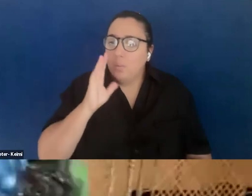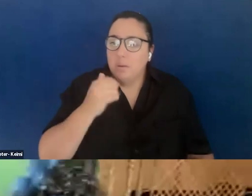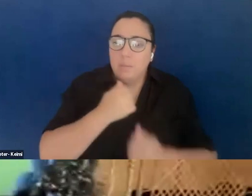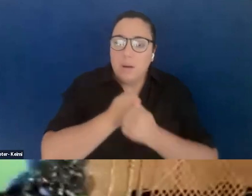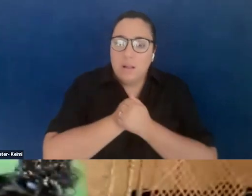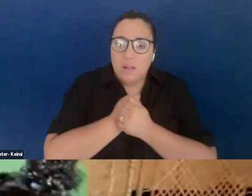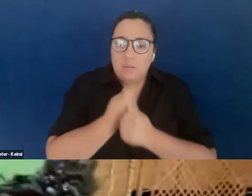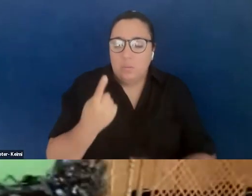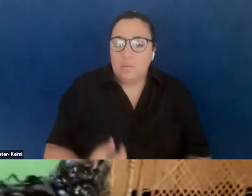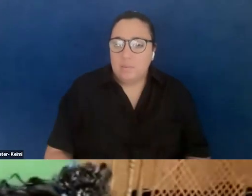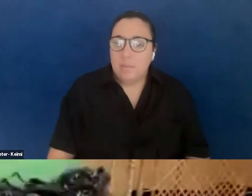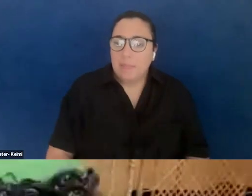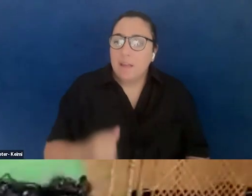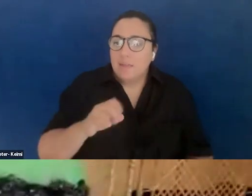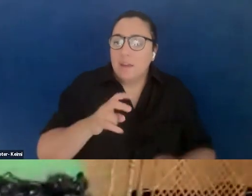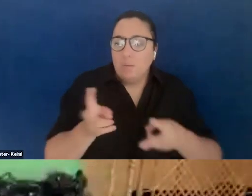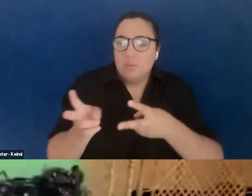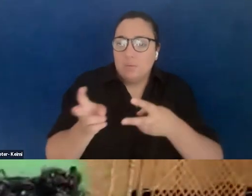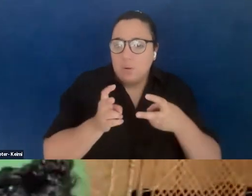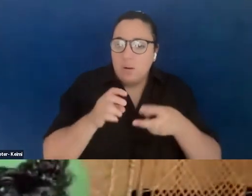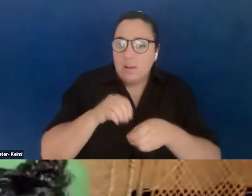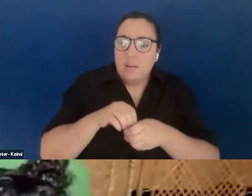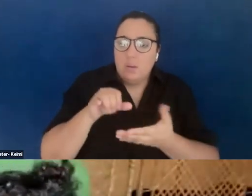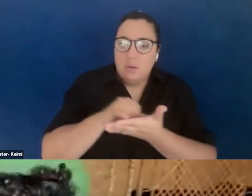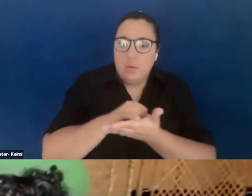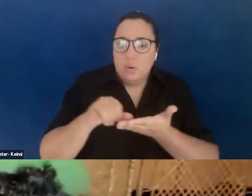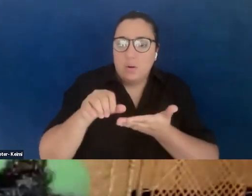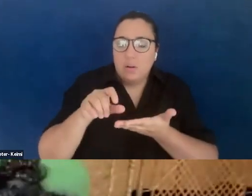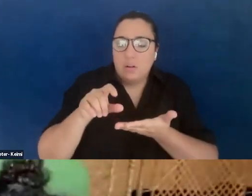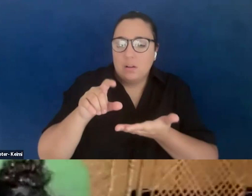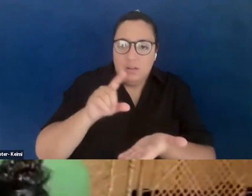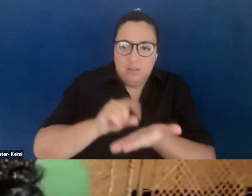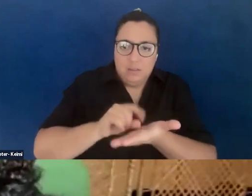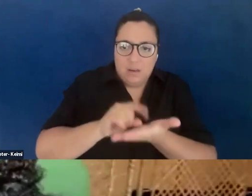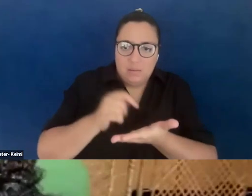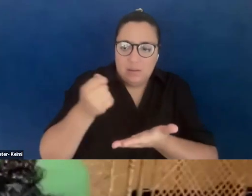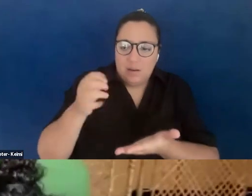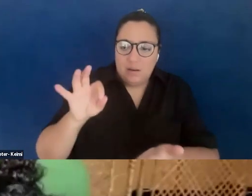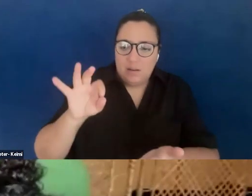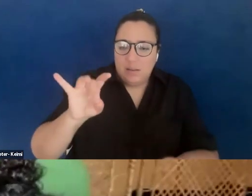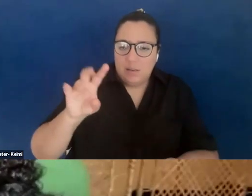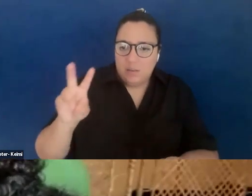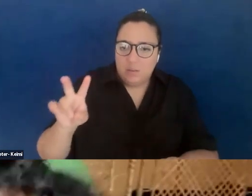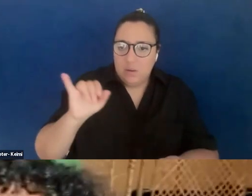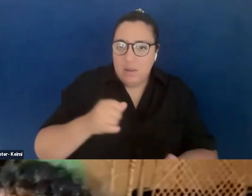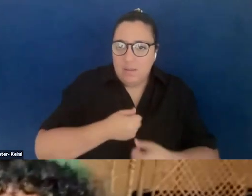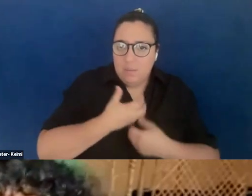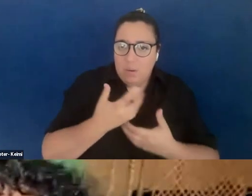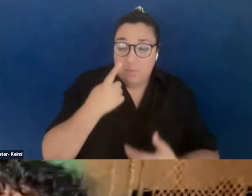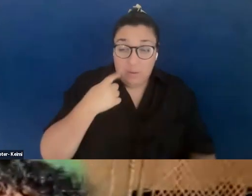Times, um, September 20th, 1982. For me, this poem Moving Towards Home is a,